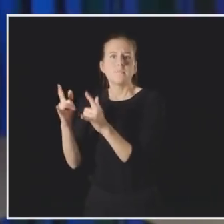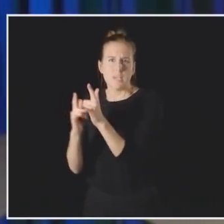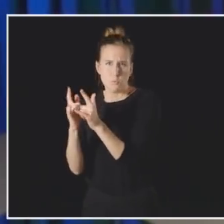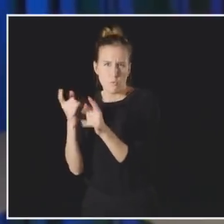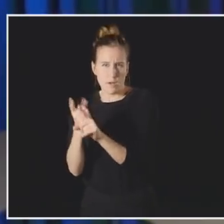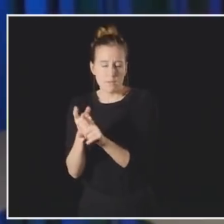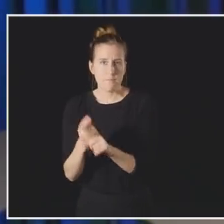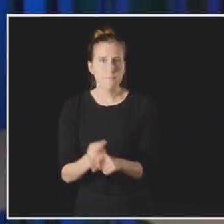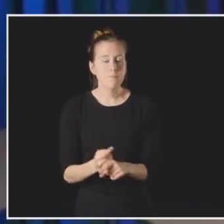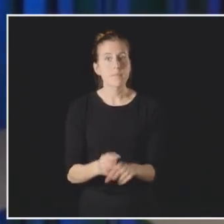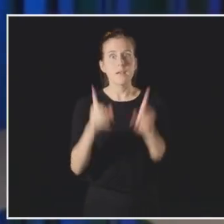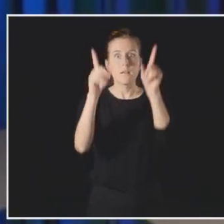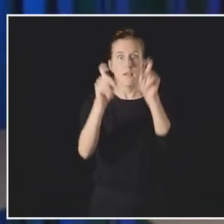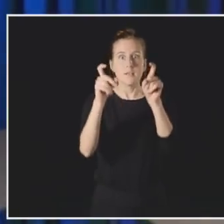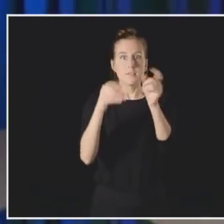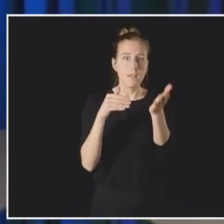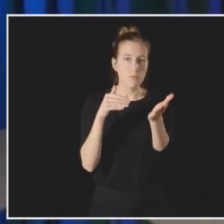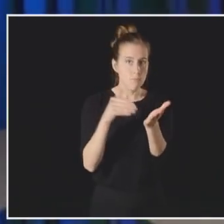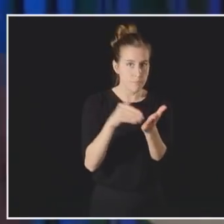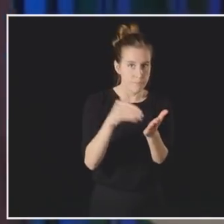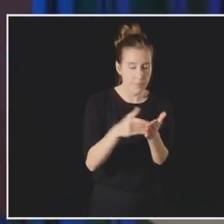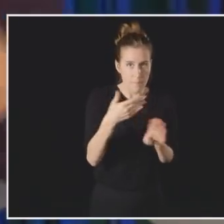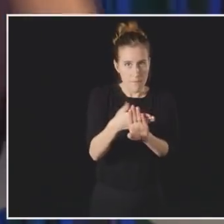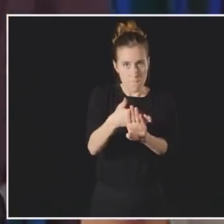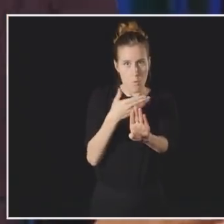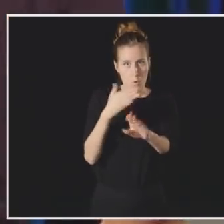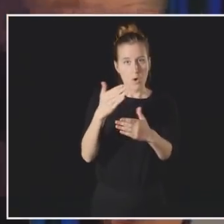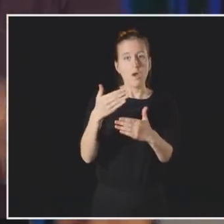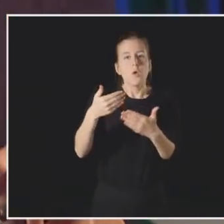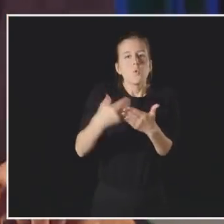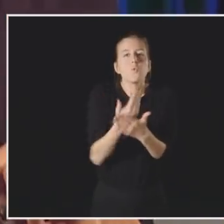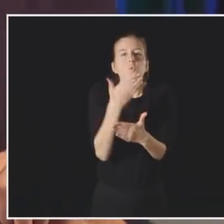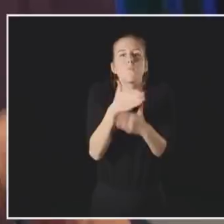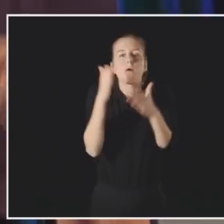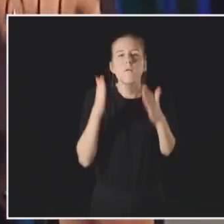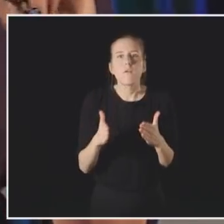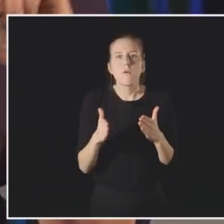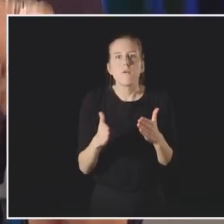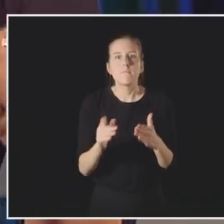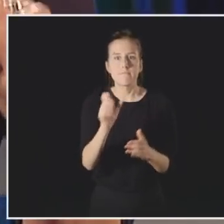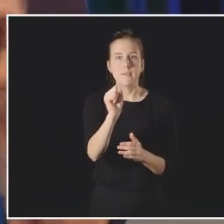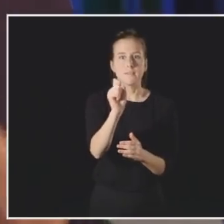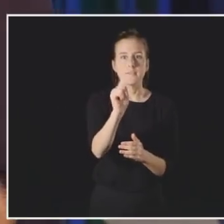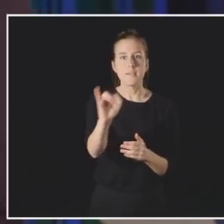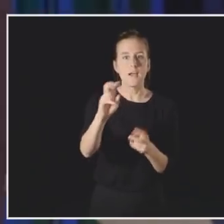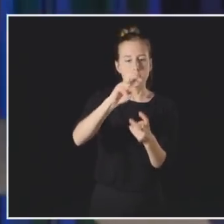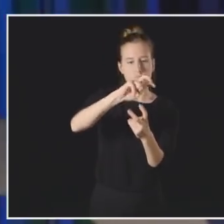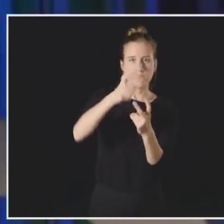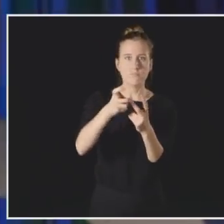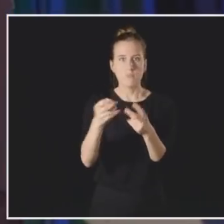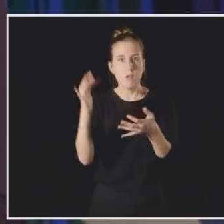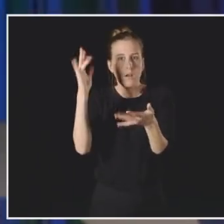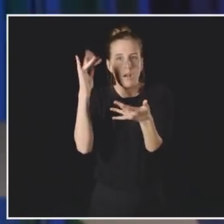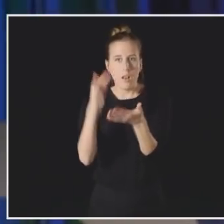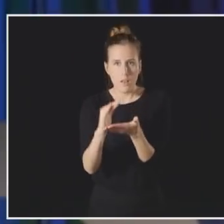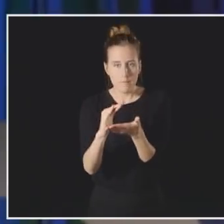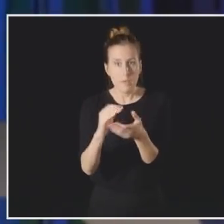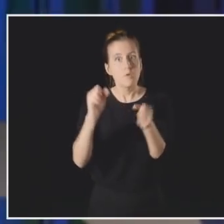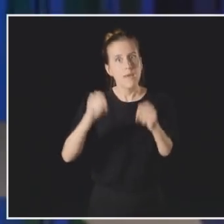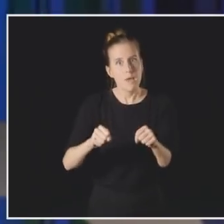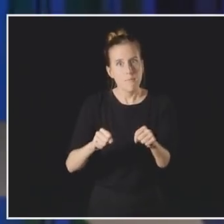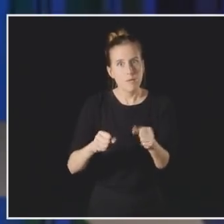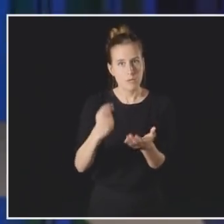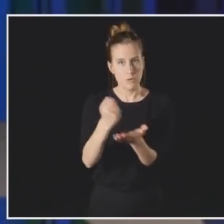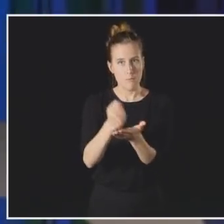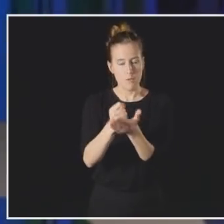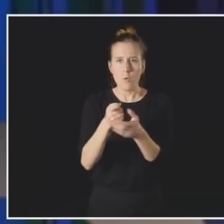Getting tested regularly before a new partner helps reduce the transmissions of infections that